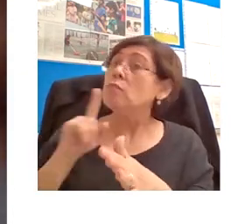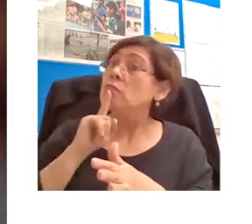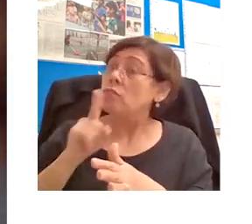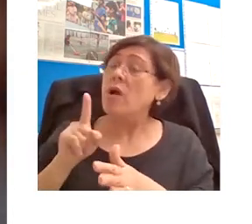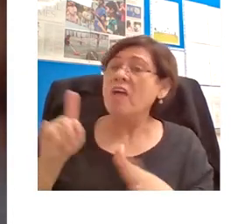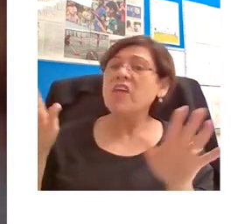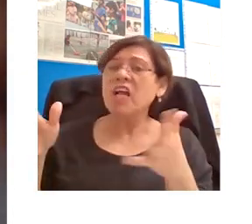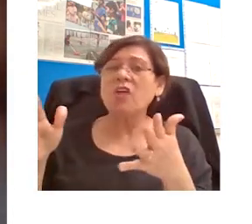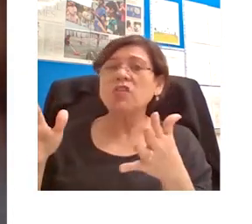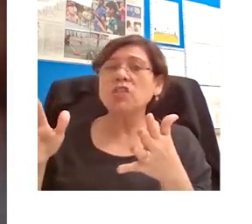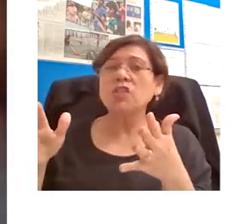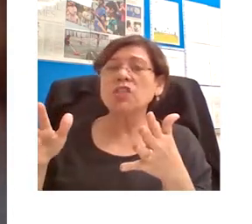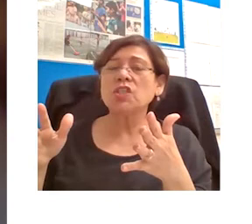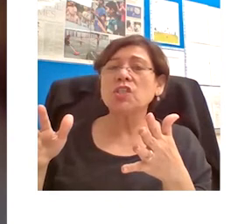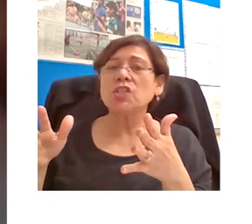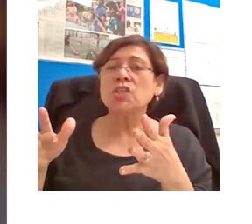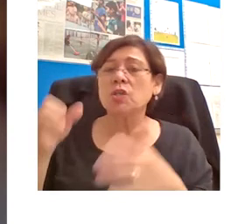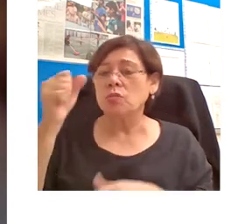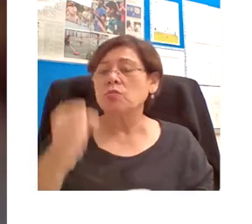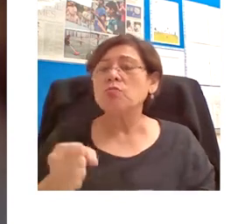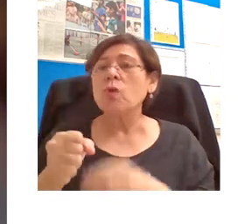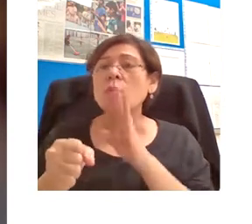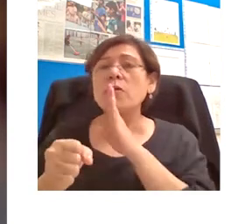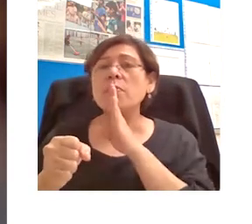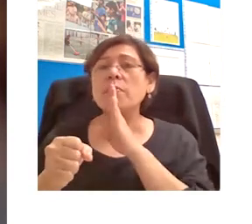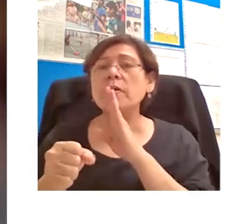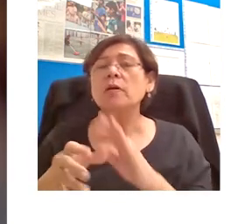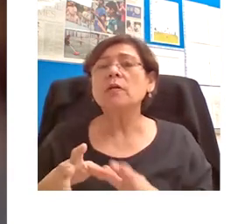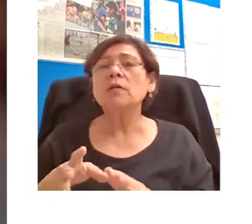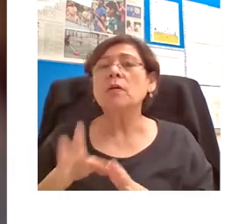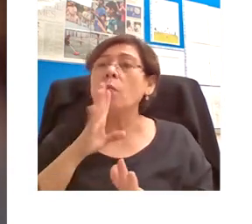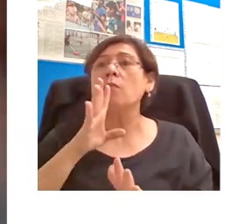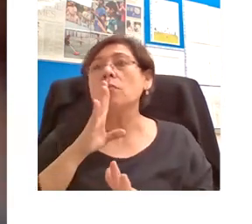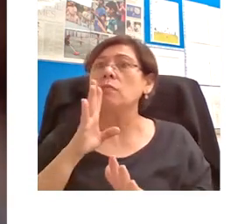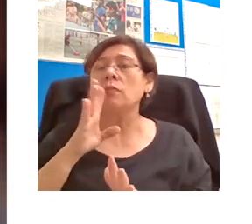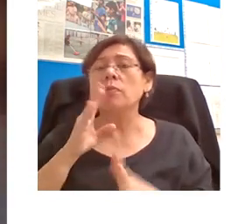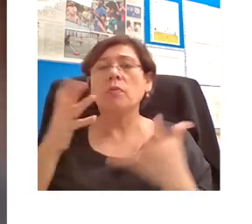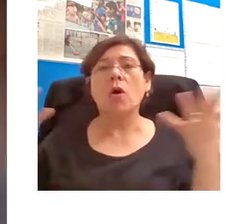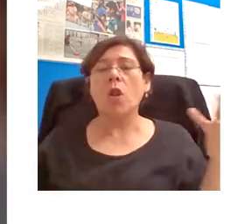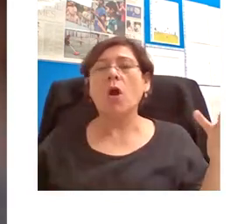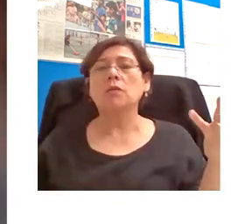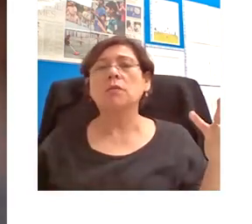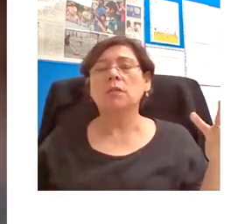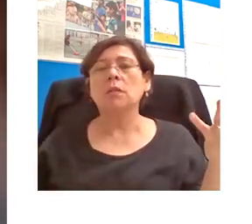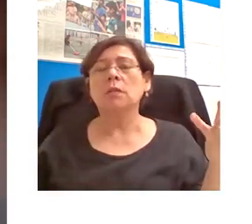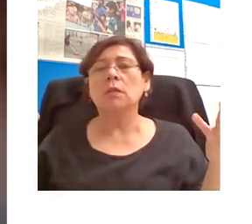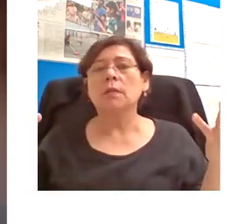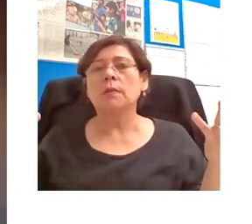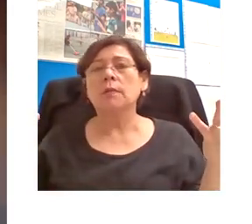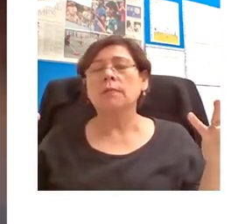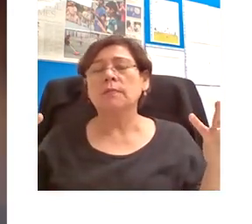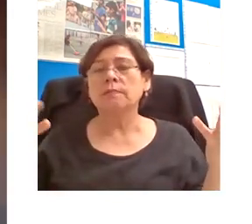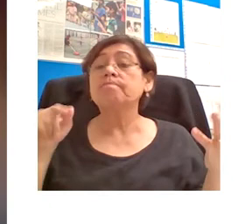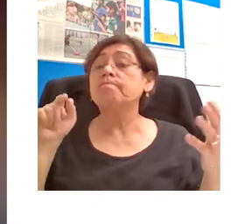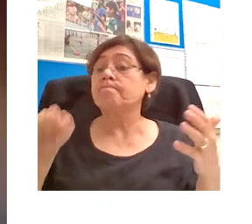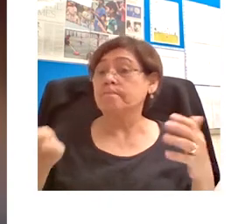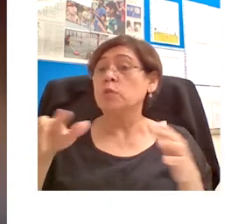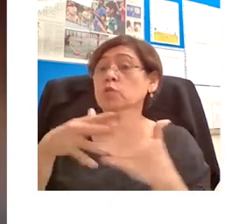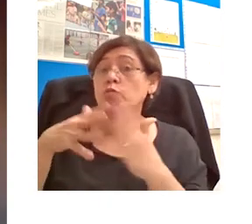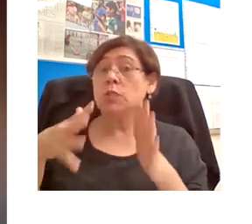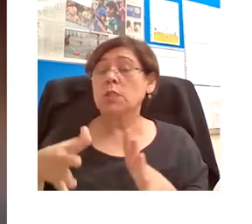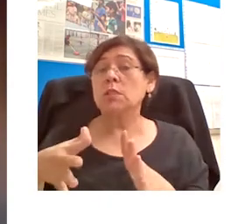You you put a microphone in in front of them you encourage them to talk and they say very much the sort of things that you'd hope them to. They find